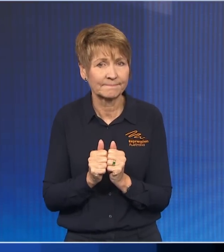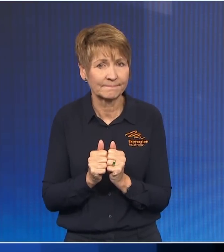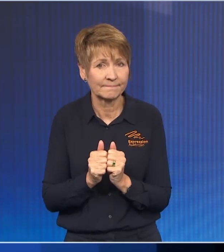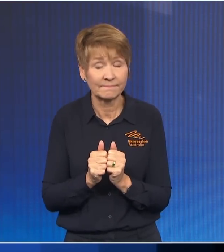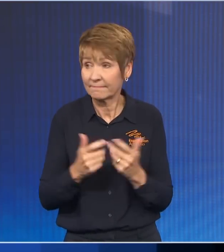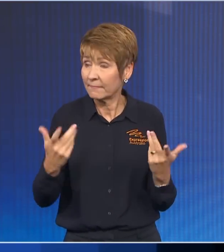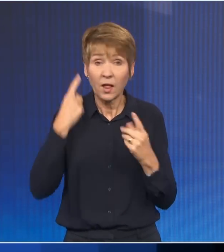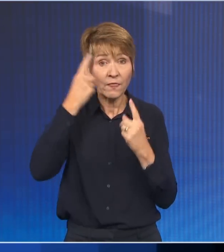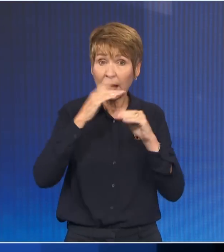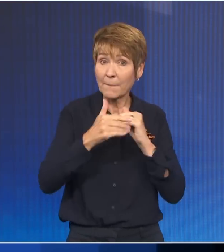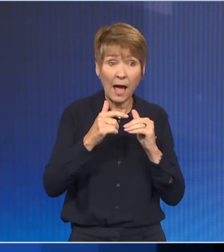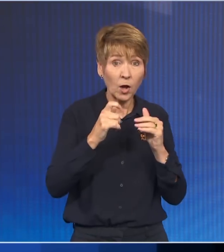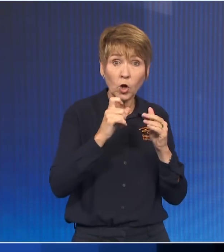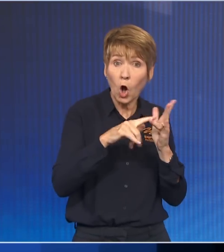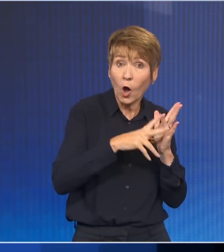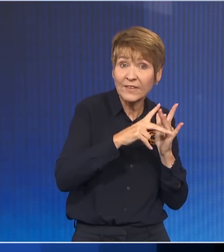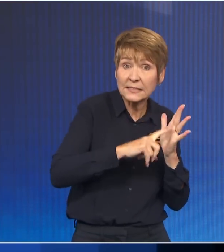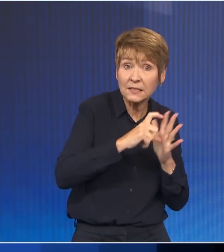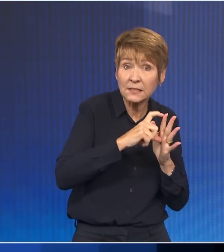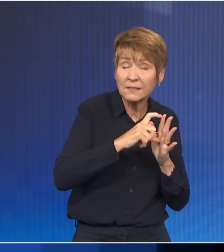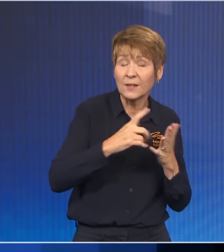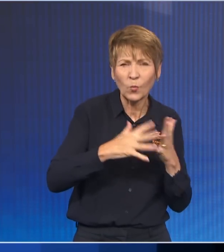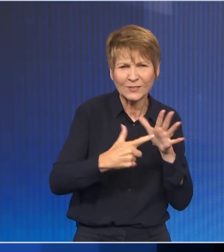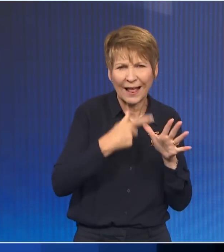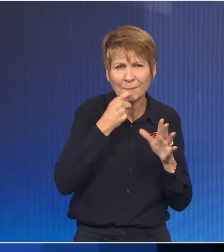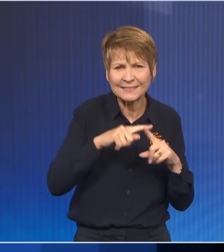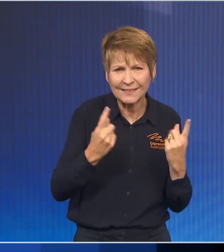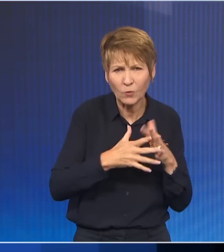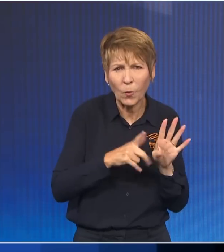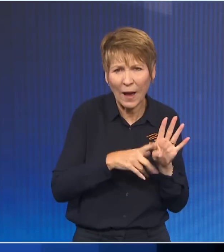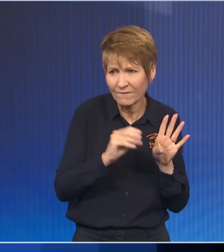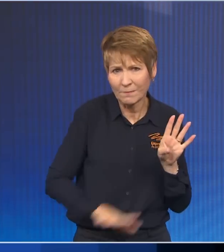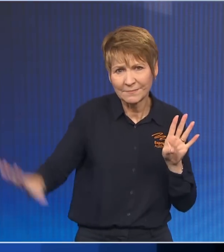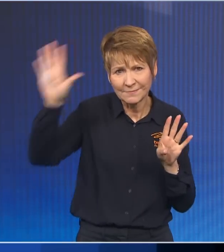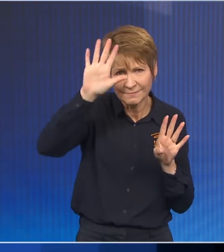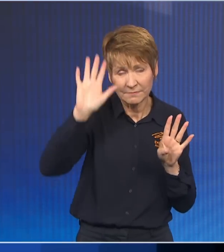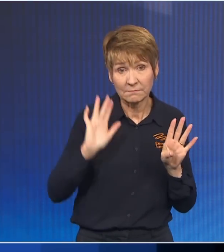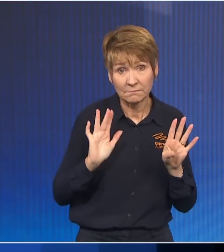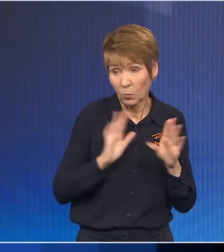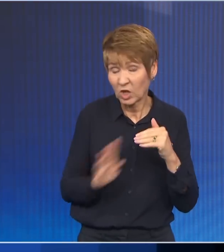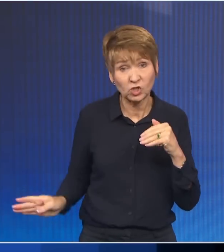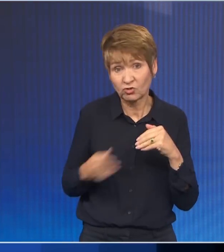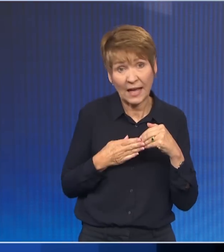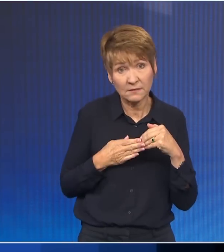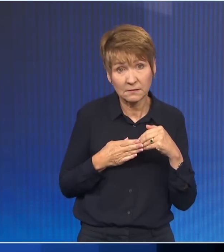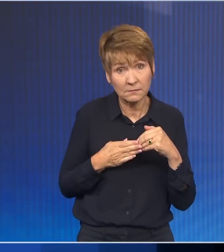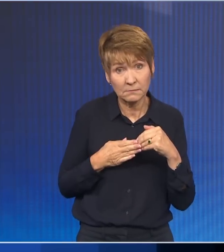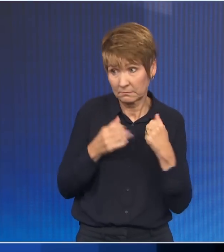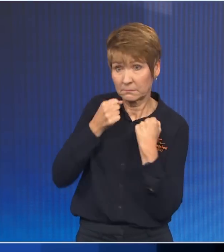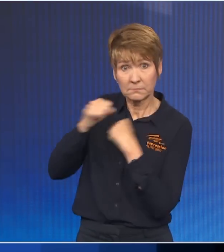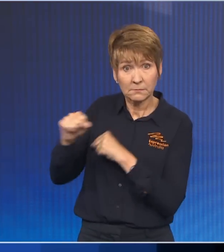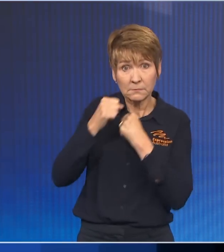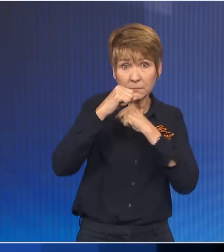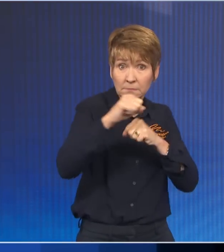we were able to do it differently in Western Australia. We were able to close the border and keep everybody